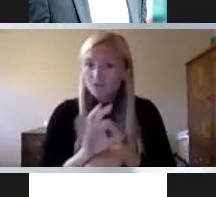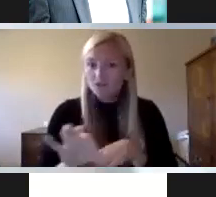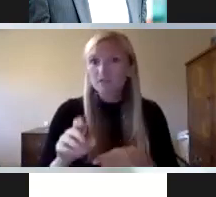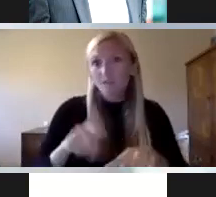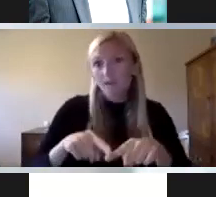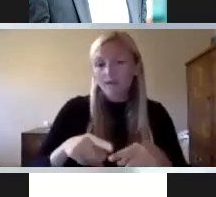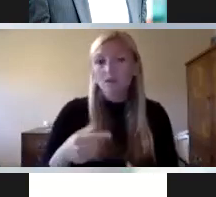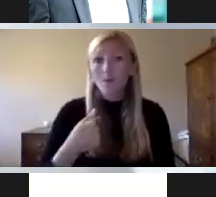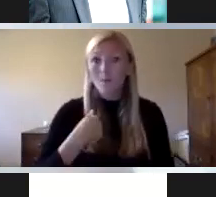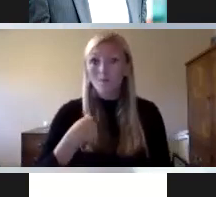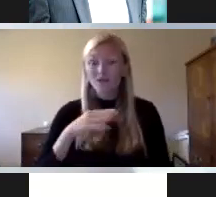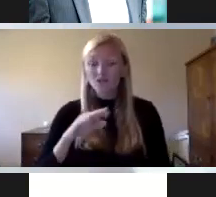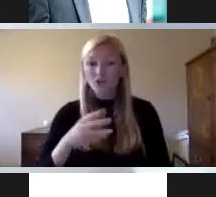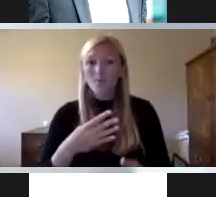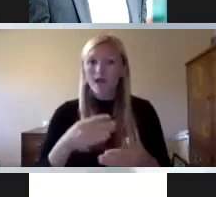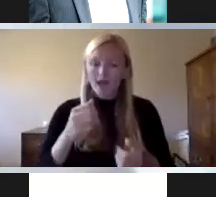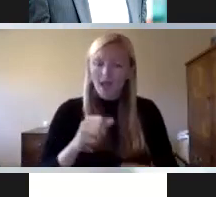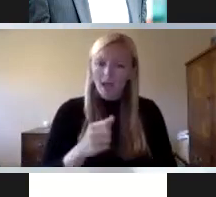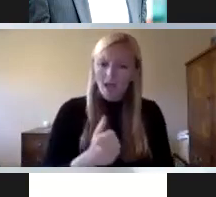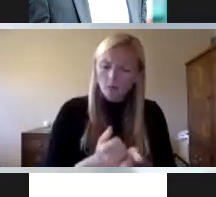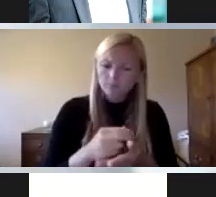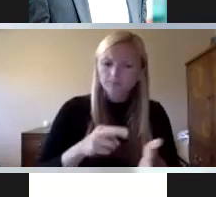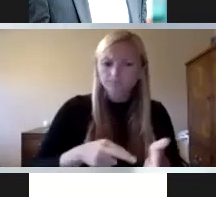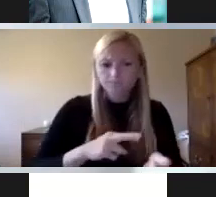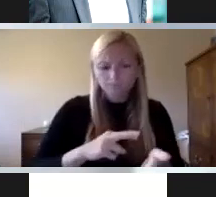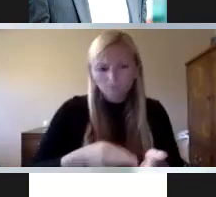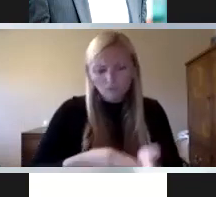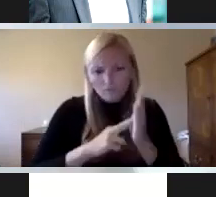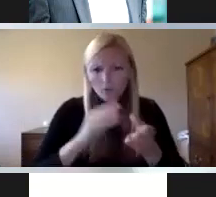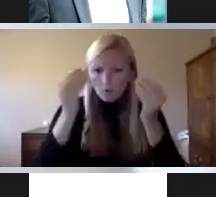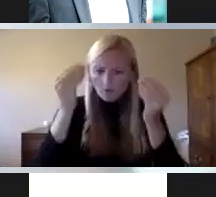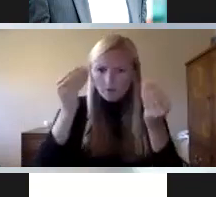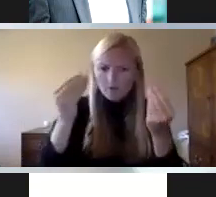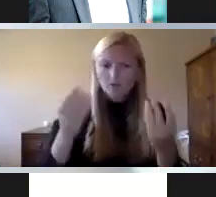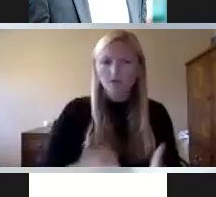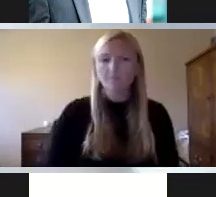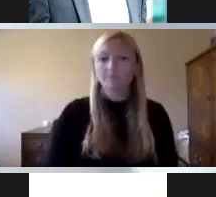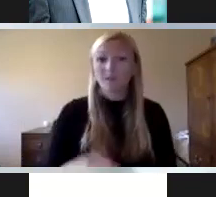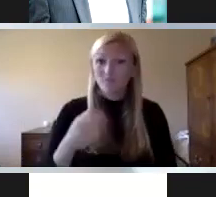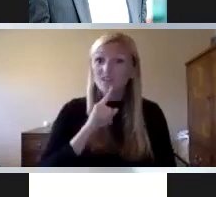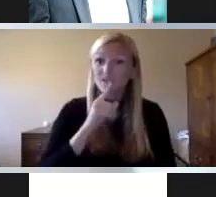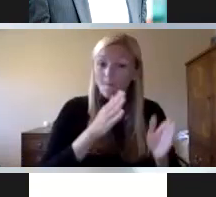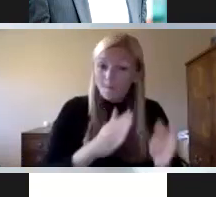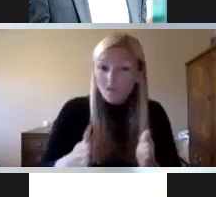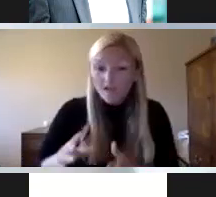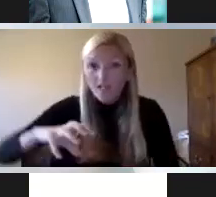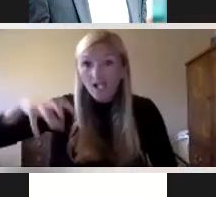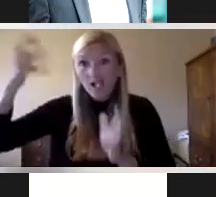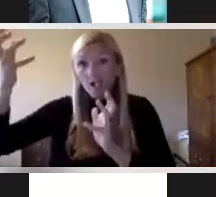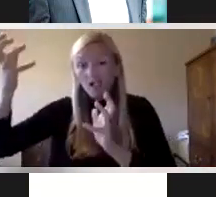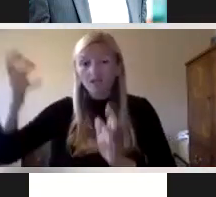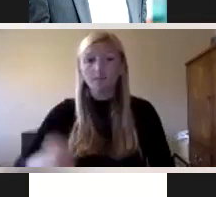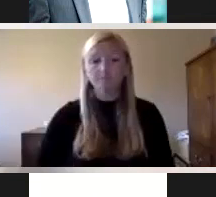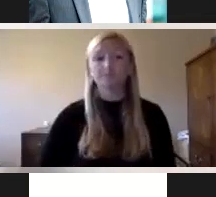to help review school capacities, to help review gaps and opportunities to mitigate risk, and prepare for disaster and be very unwavering in